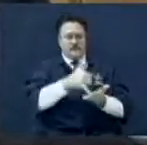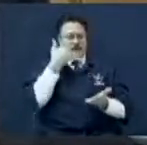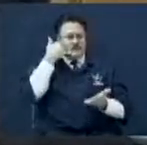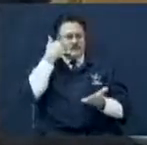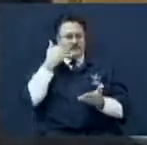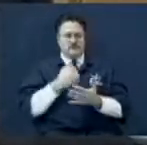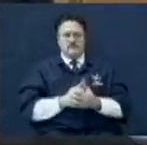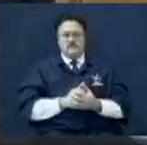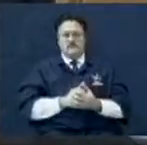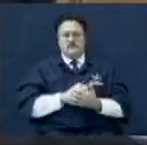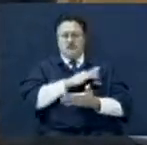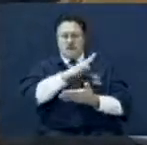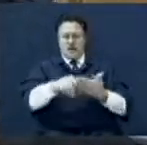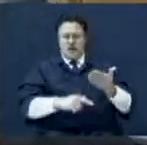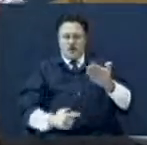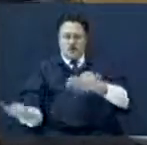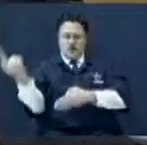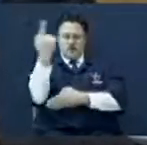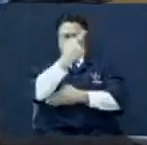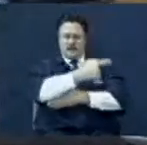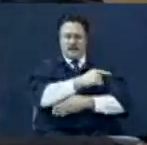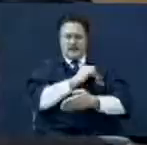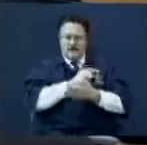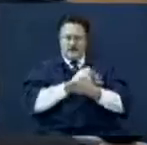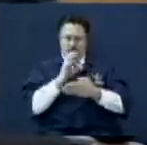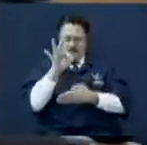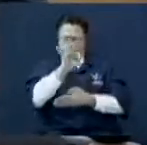Hello? You got to keep rolling.